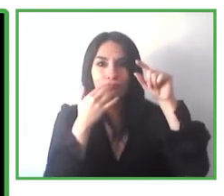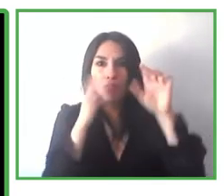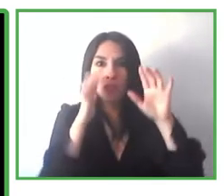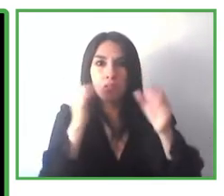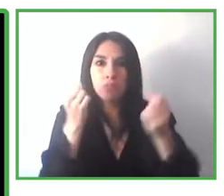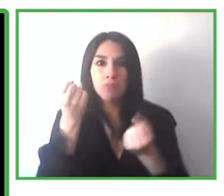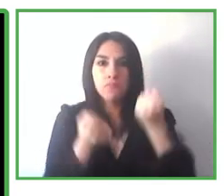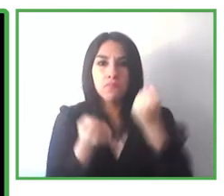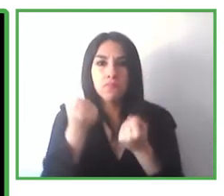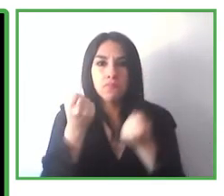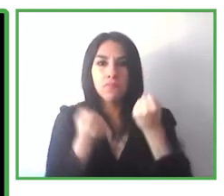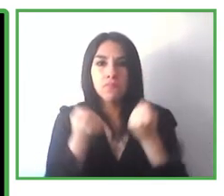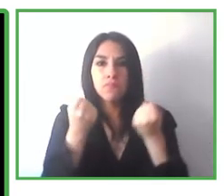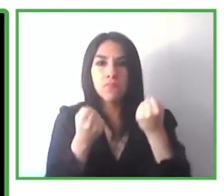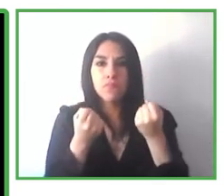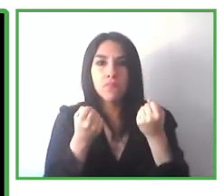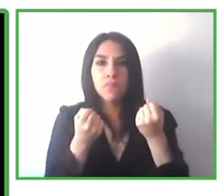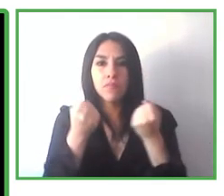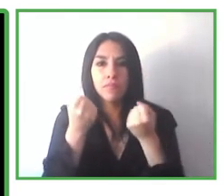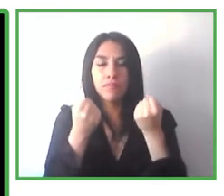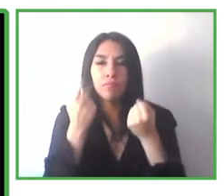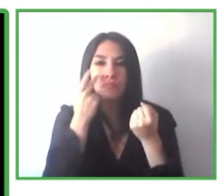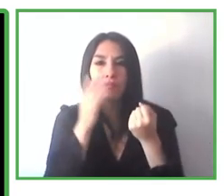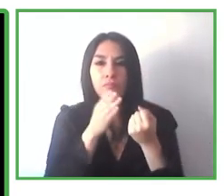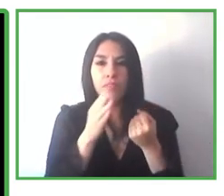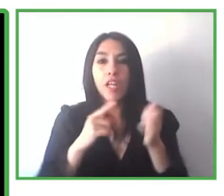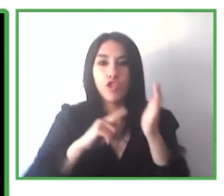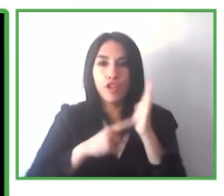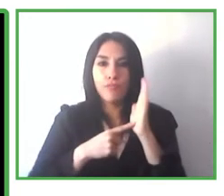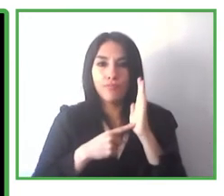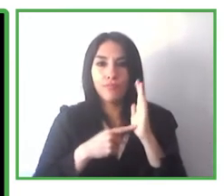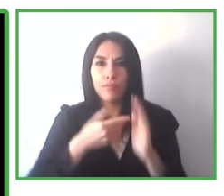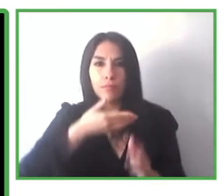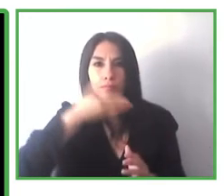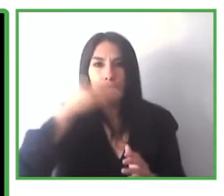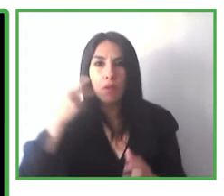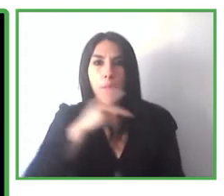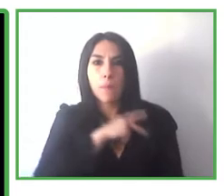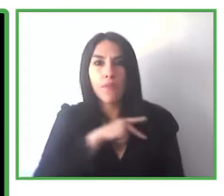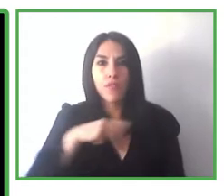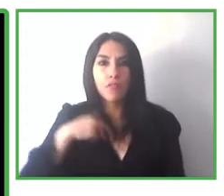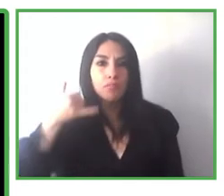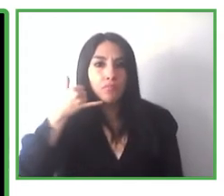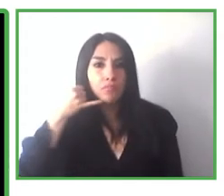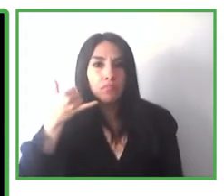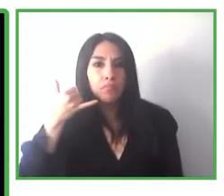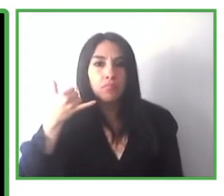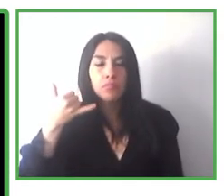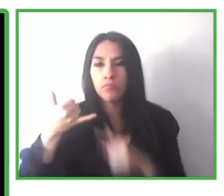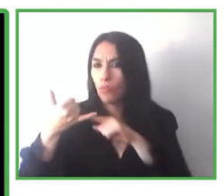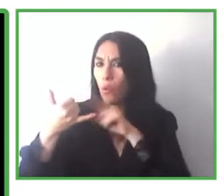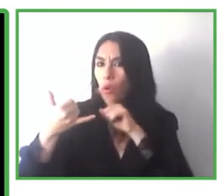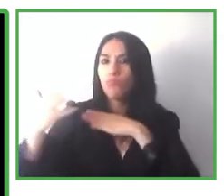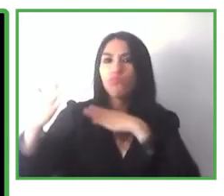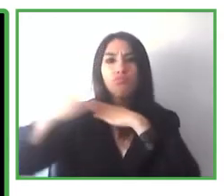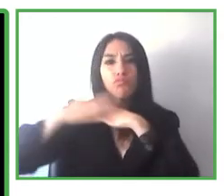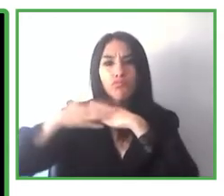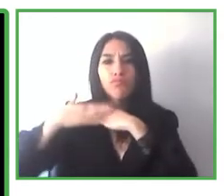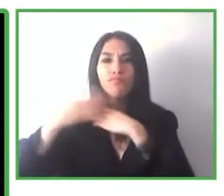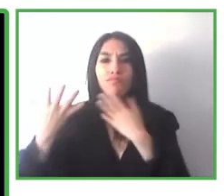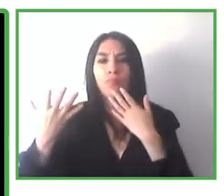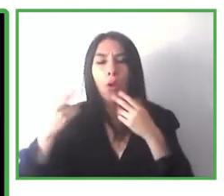Spanish train, but also he used the code to see how accessible it was. So our objective